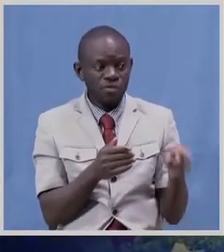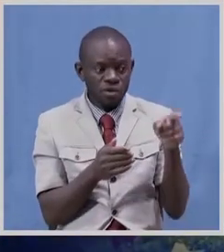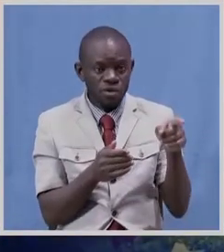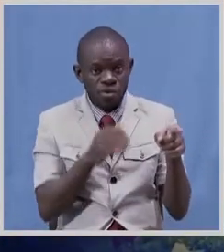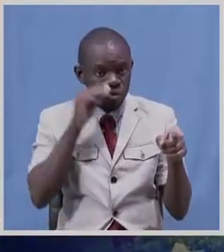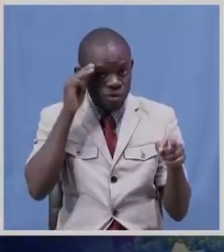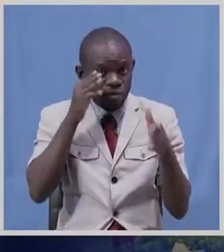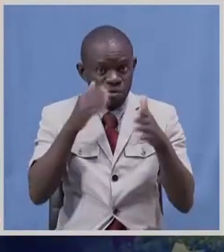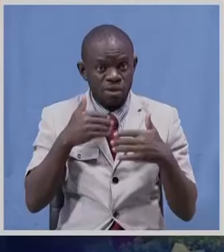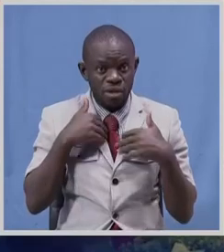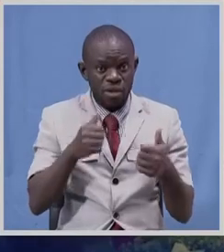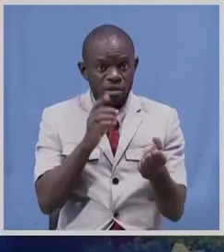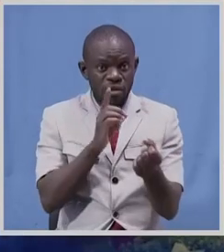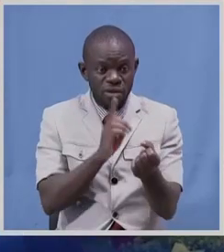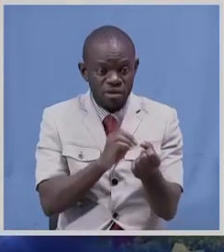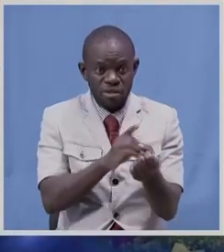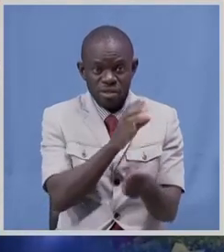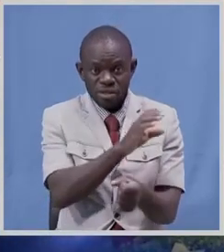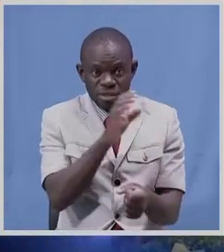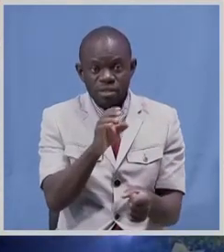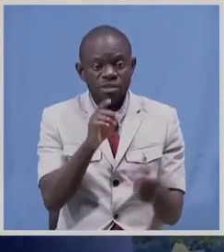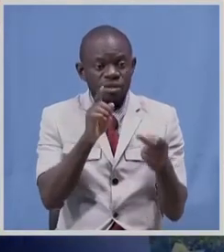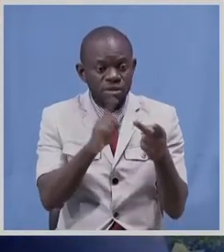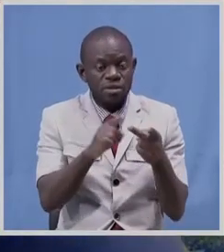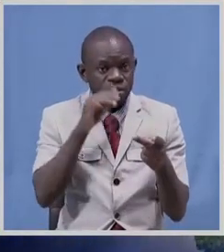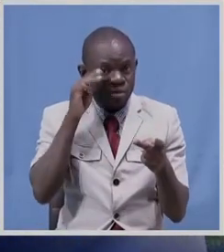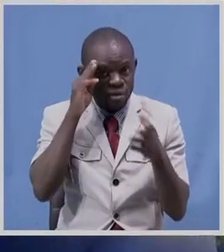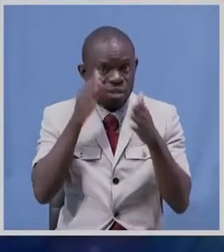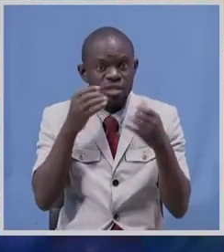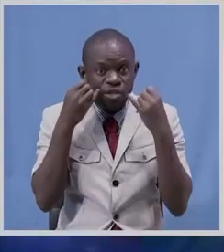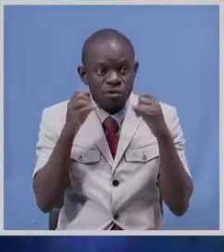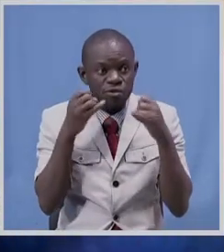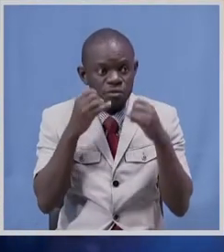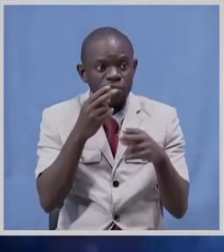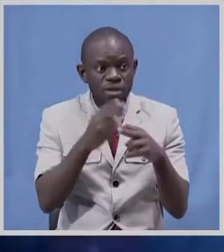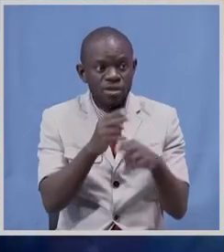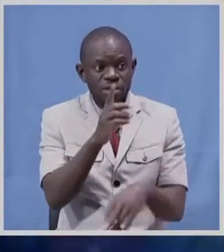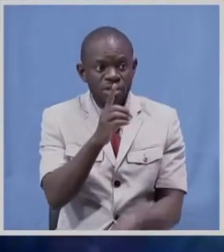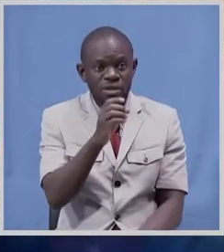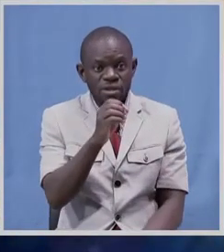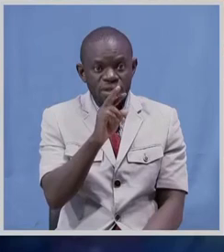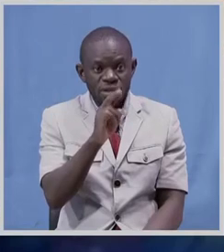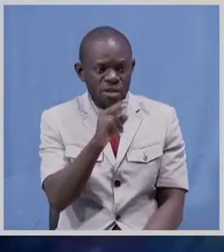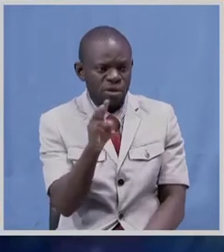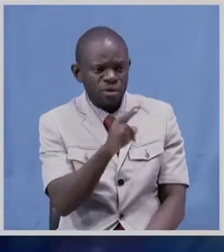minister minister health and honorable doris ria minister responsible for information and broadcasting